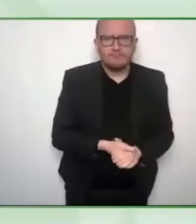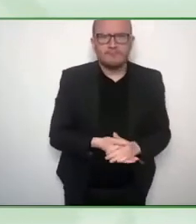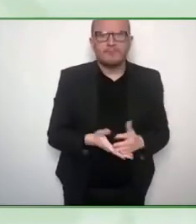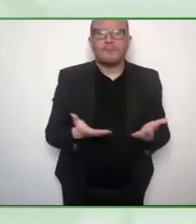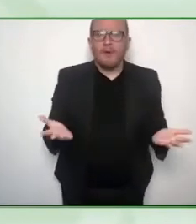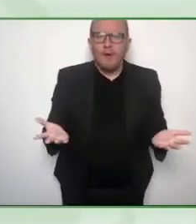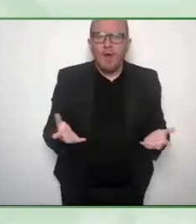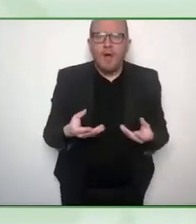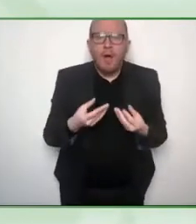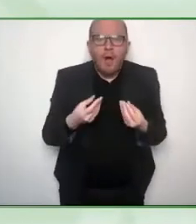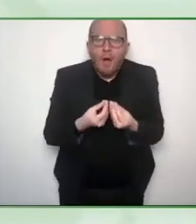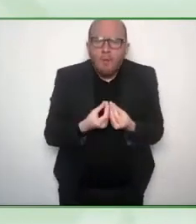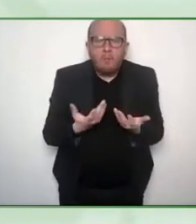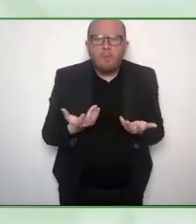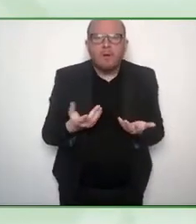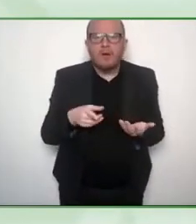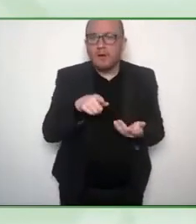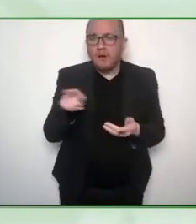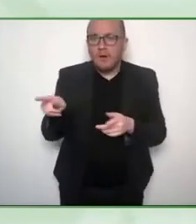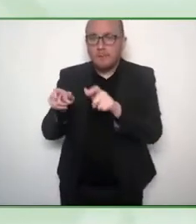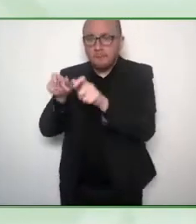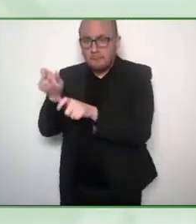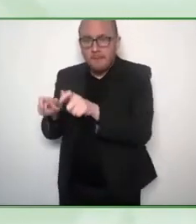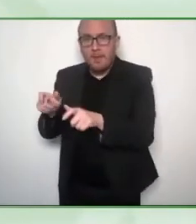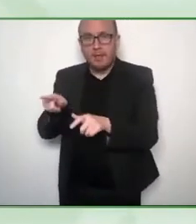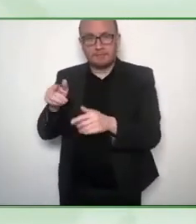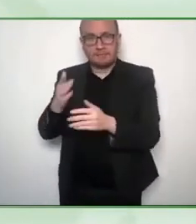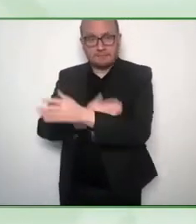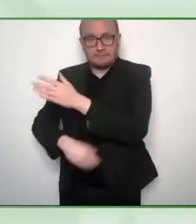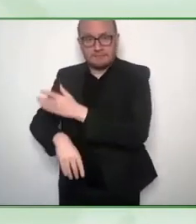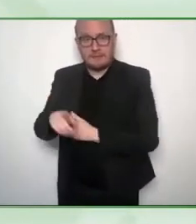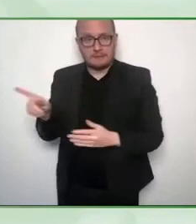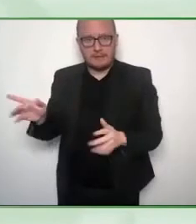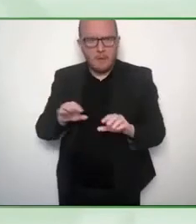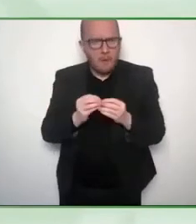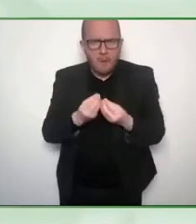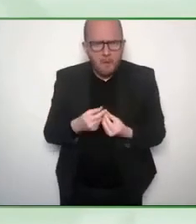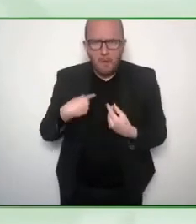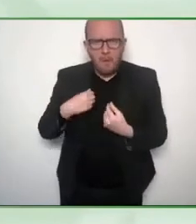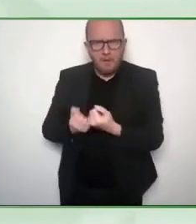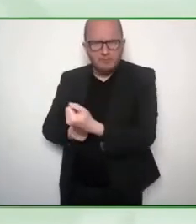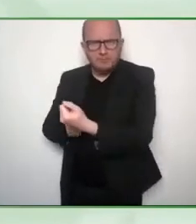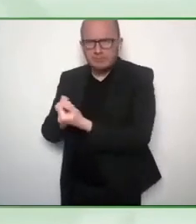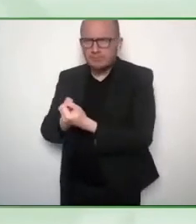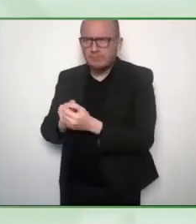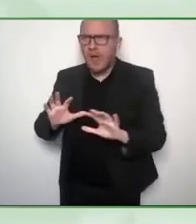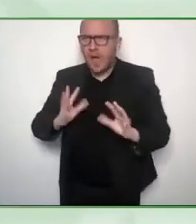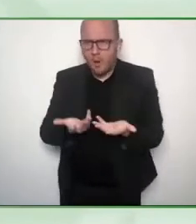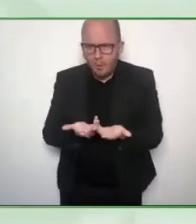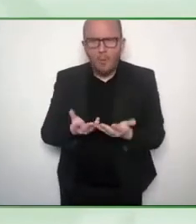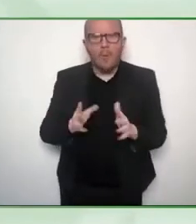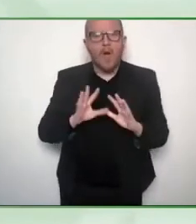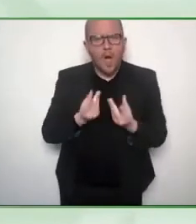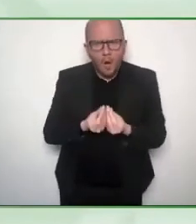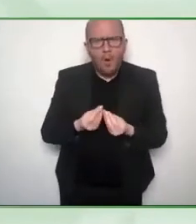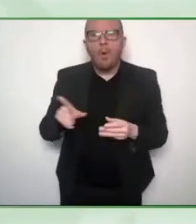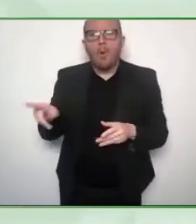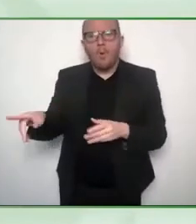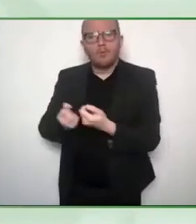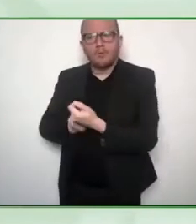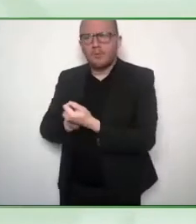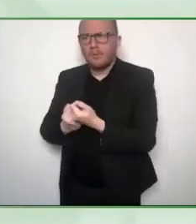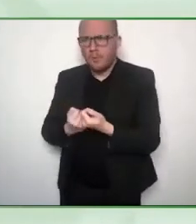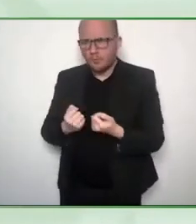lives as well? So an economies of scale is the solution to it. And inclusion